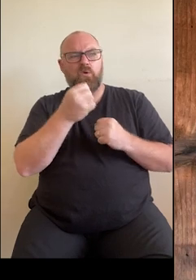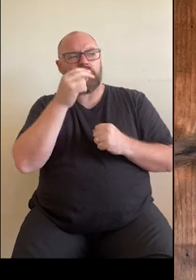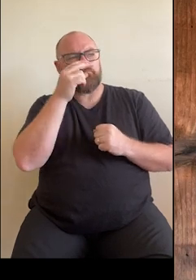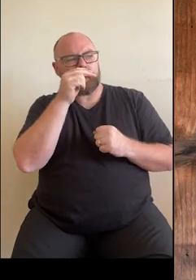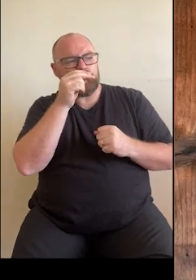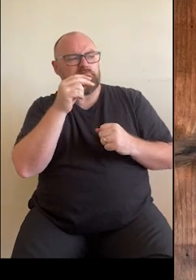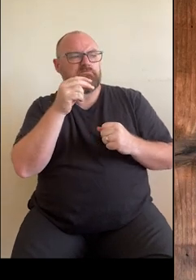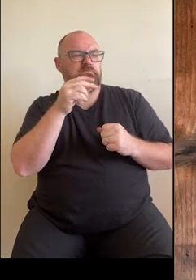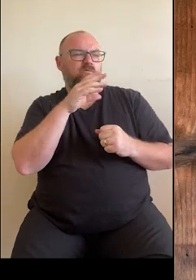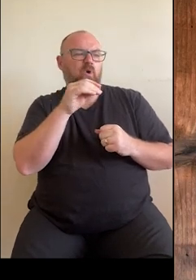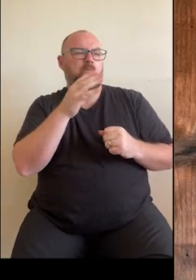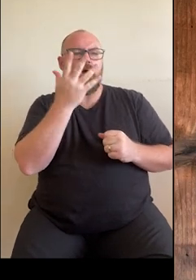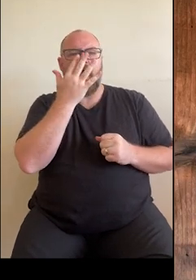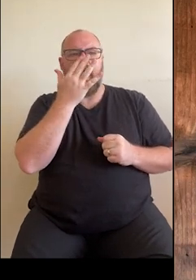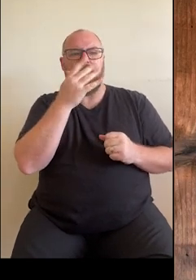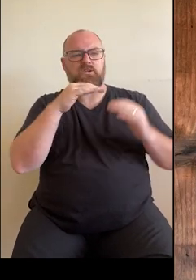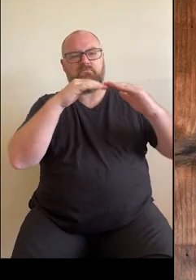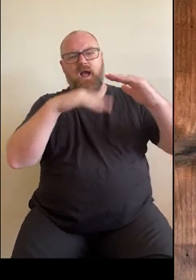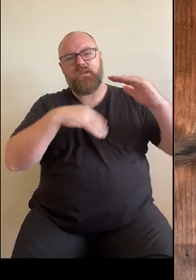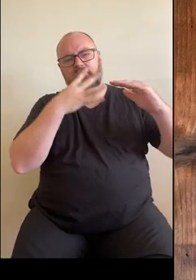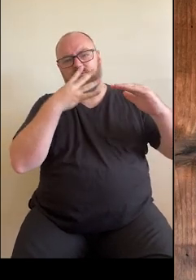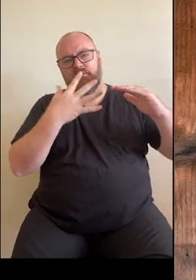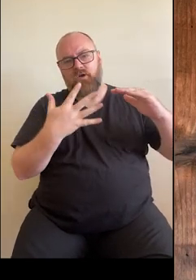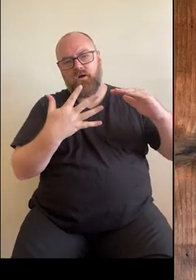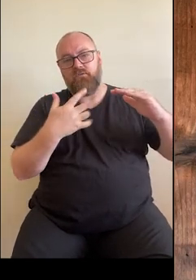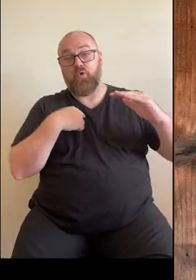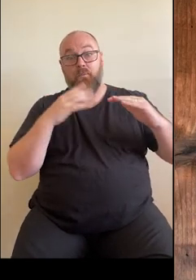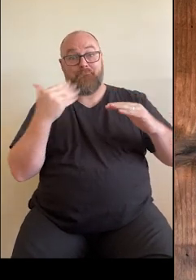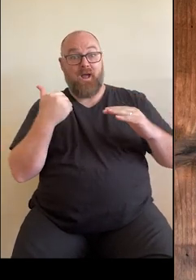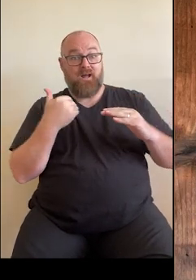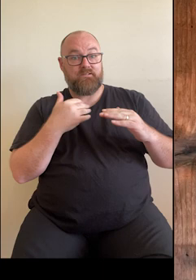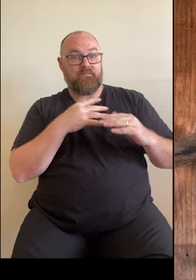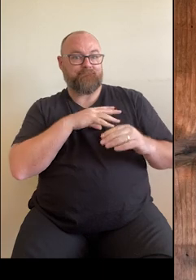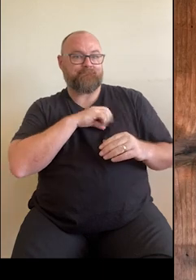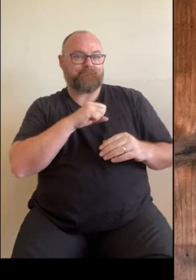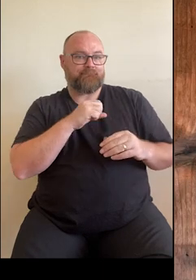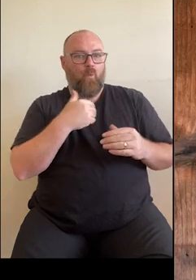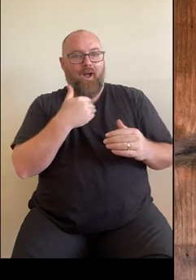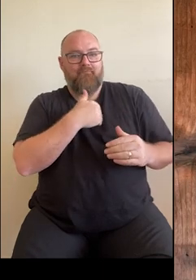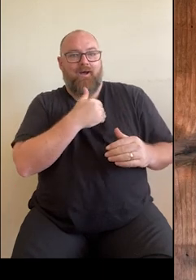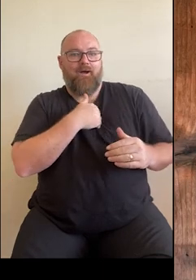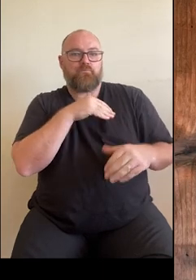under 45 years whom have been affected by heart disease.